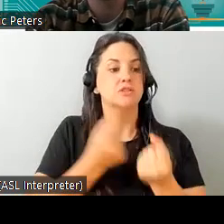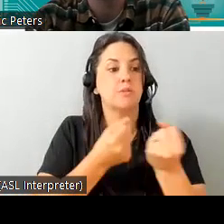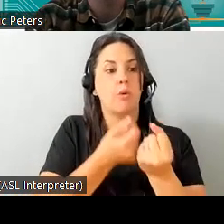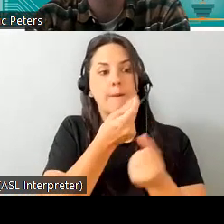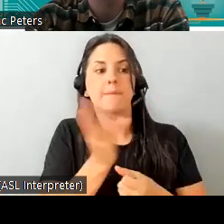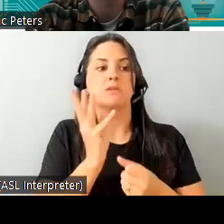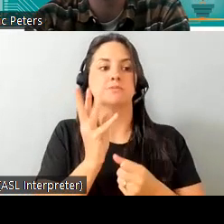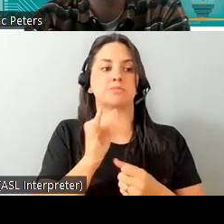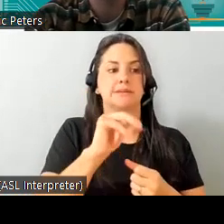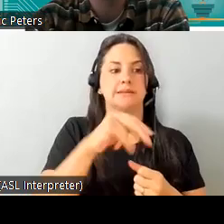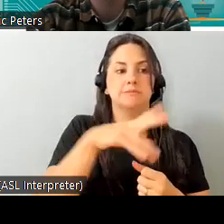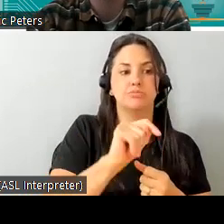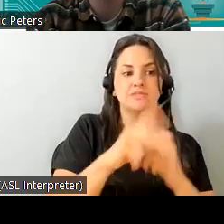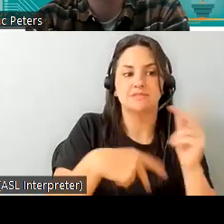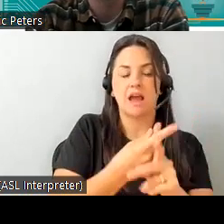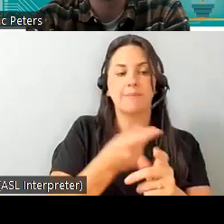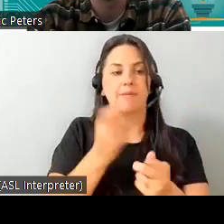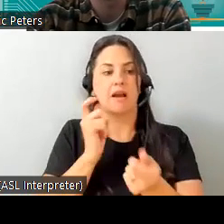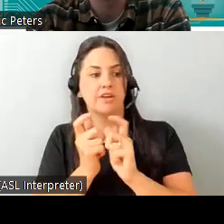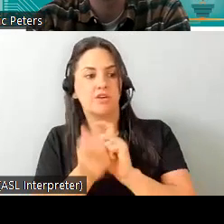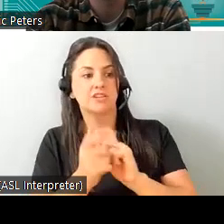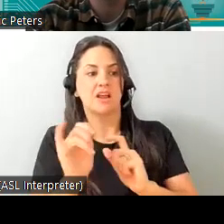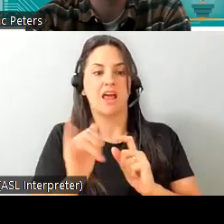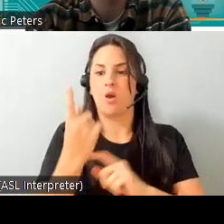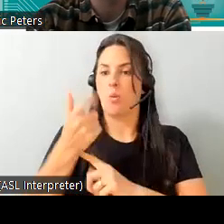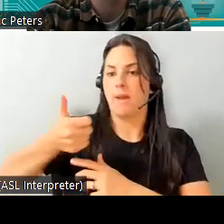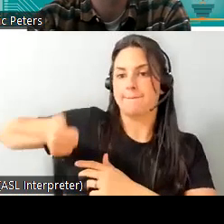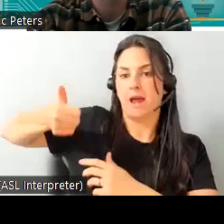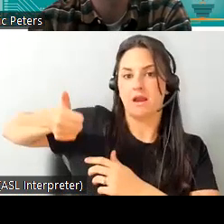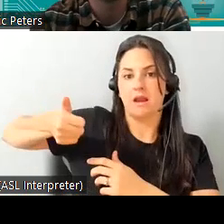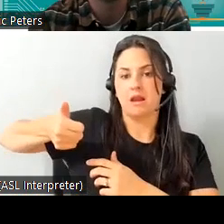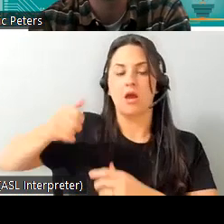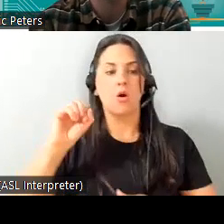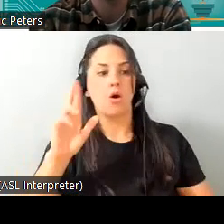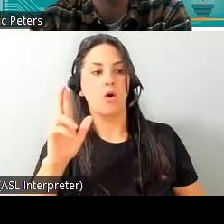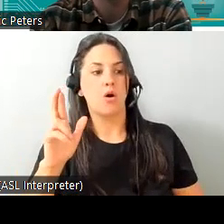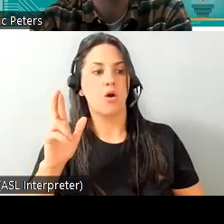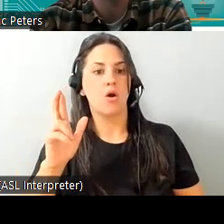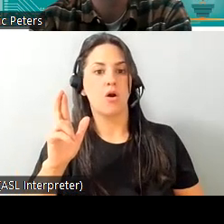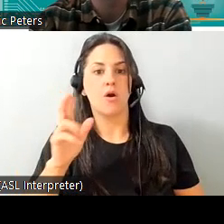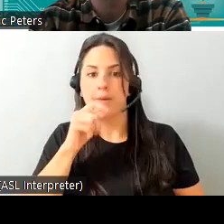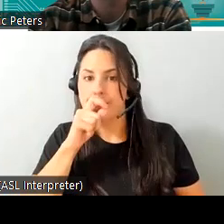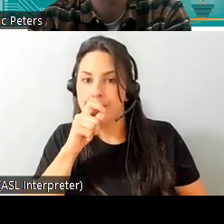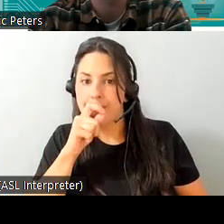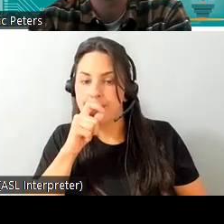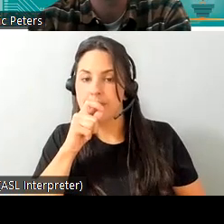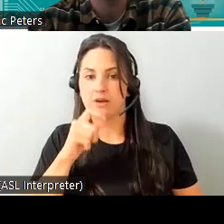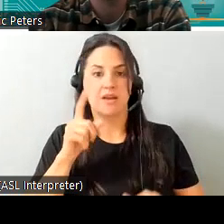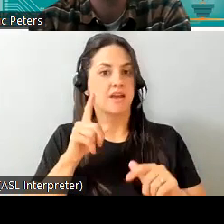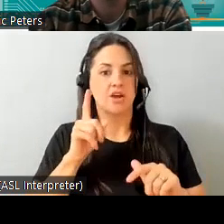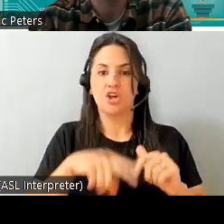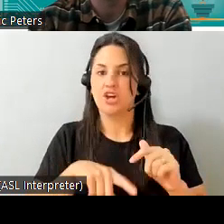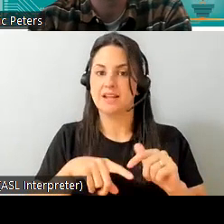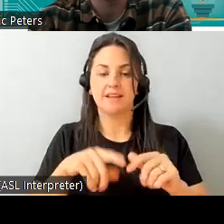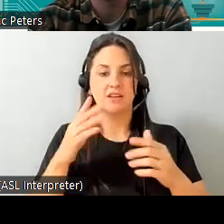input types and configurations such as a simple one button interface or even a sip and puff straw where a user who doesn't have control of